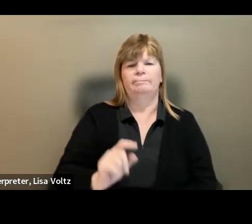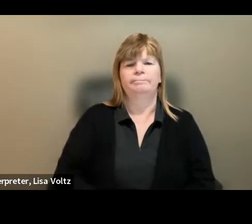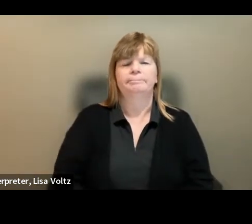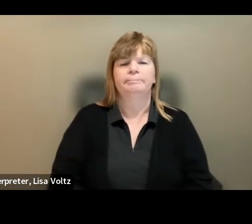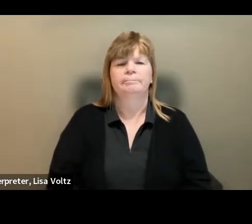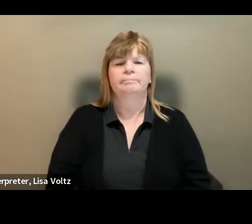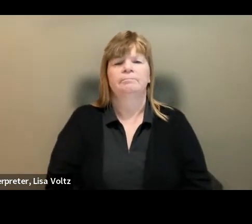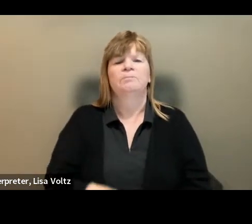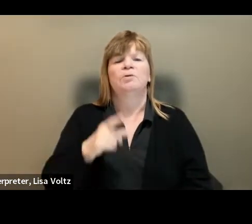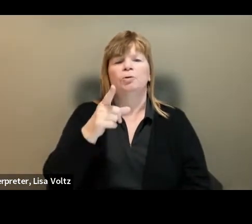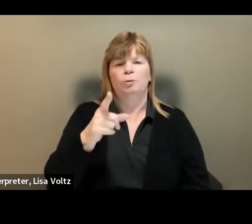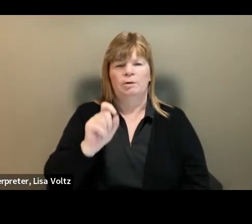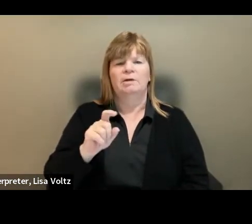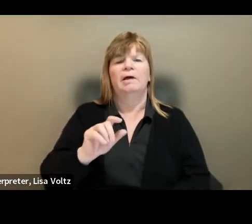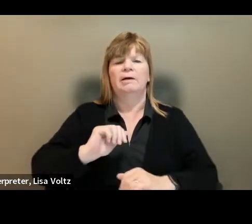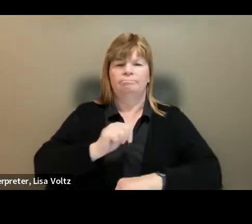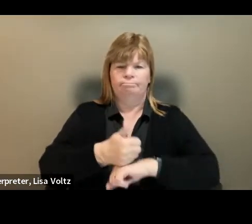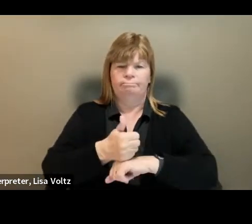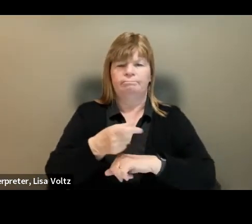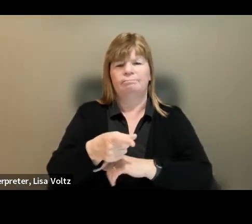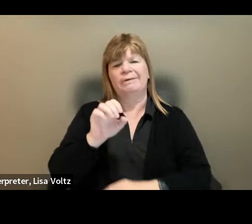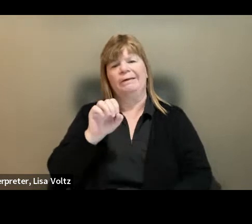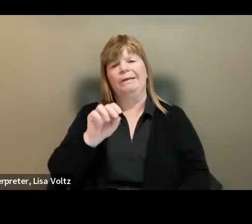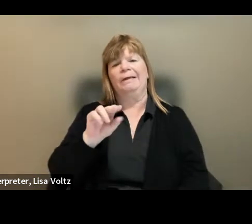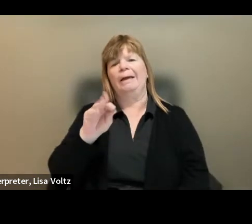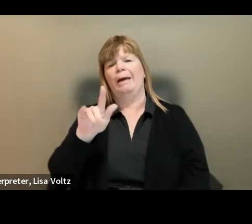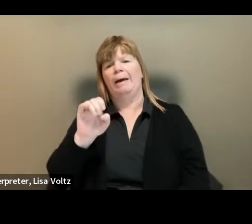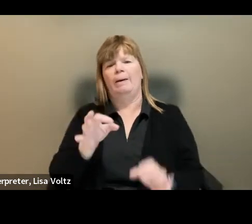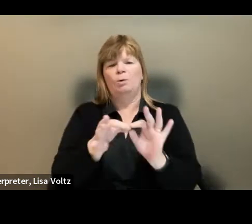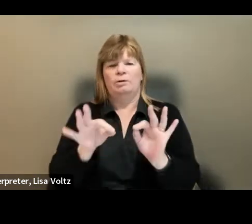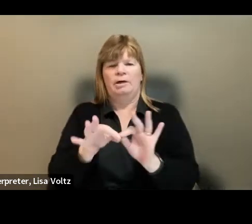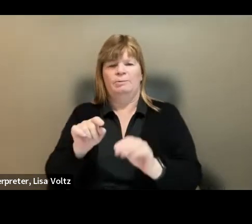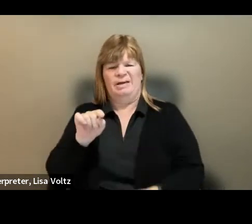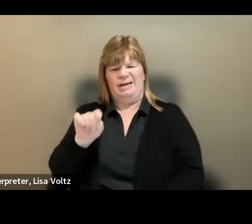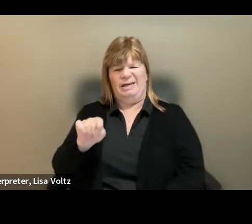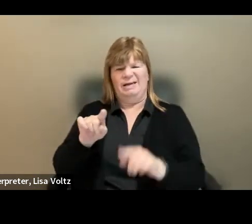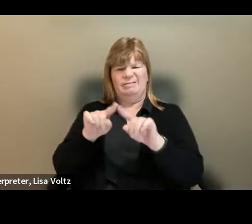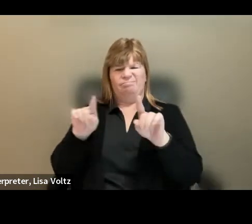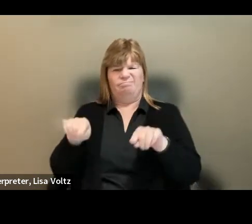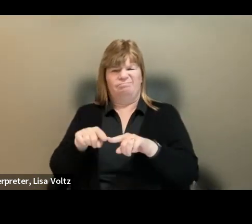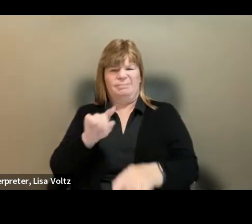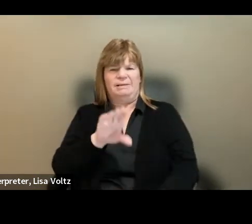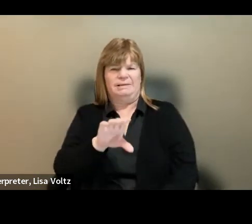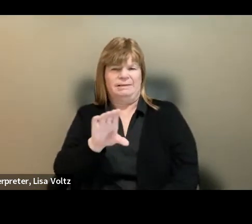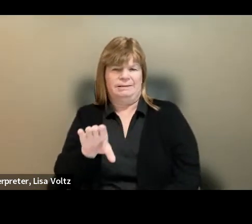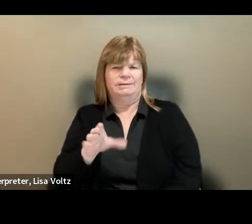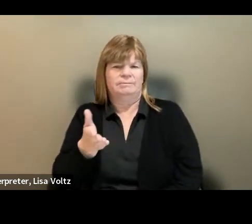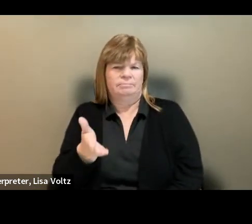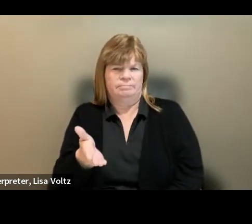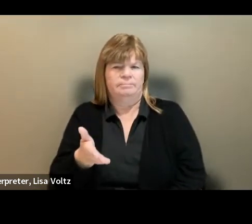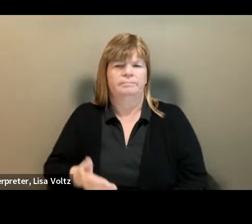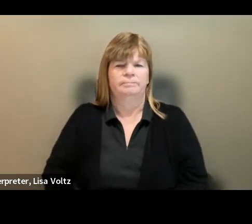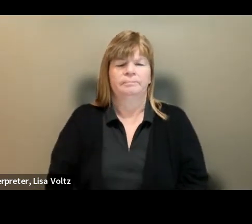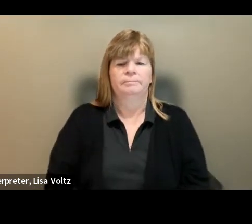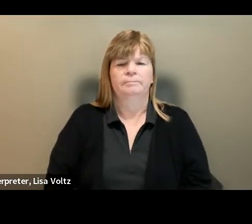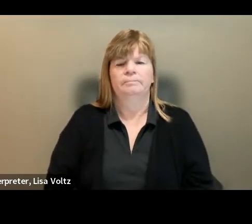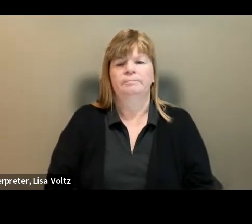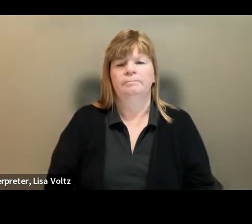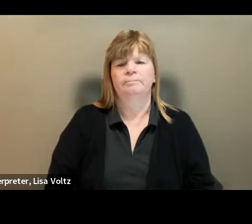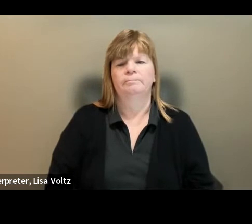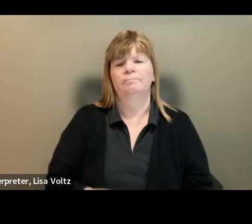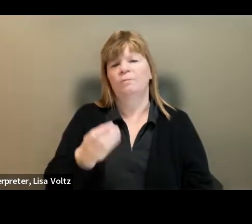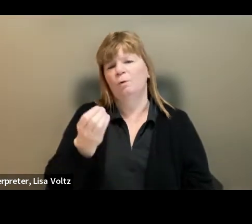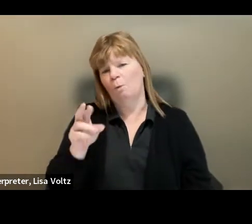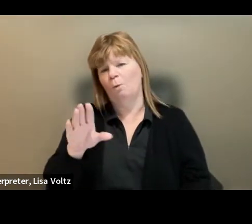You may enable captions on your device by clicking the closed caption or CC button in the Zoom webinar or on the